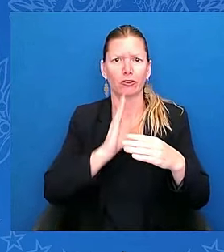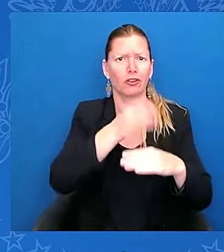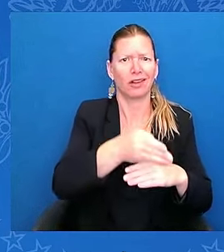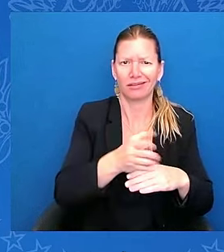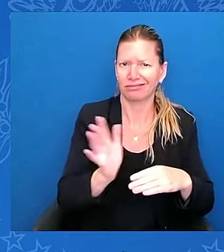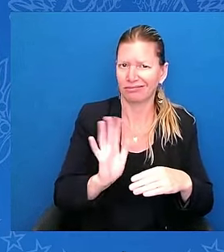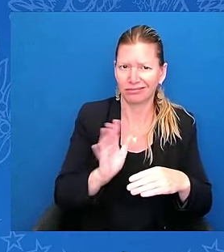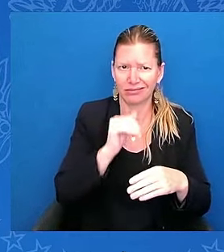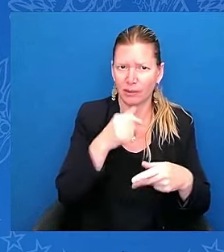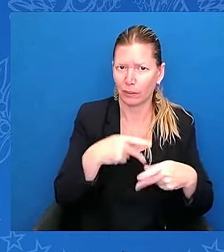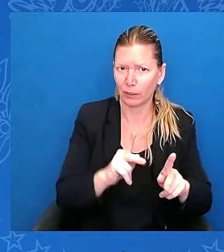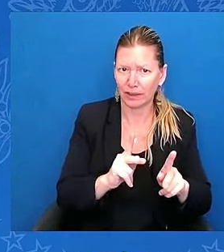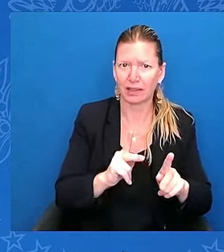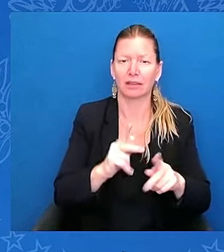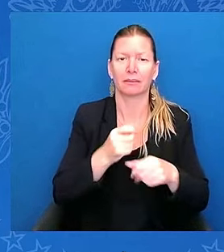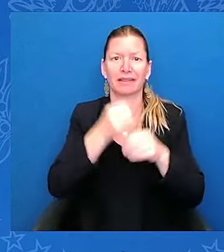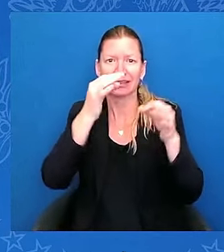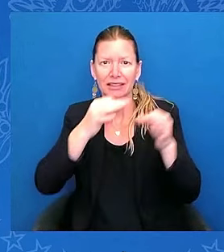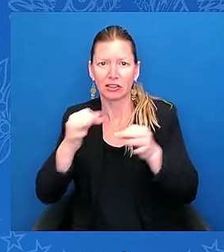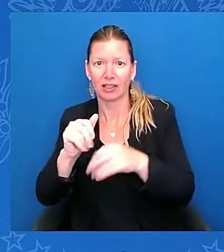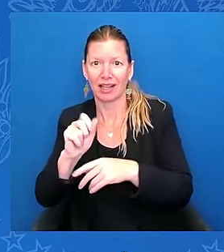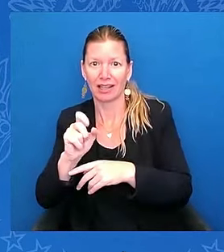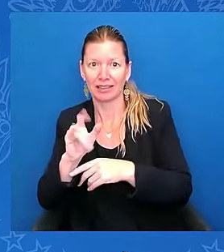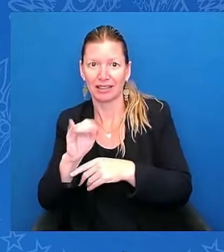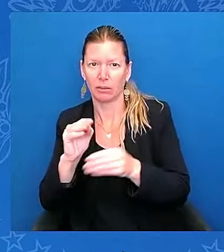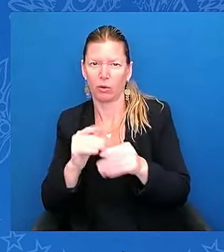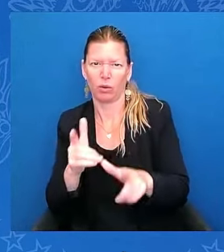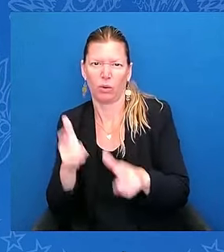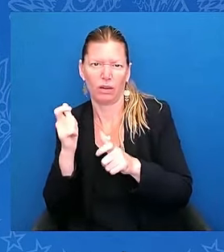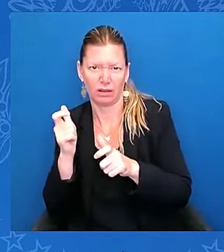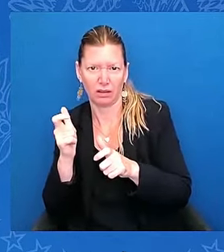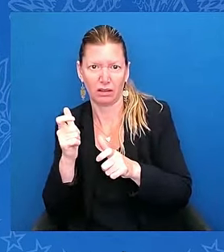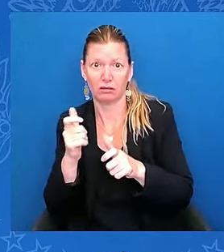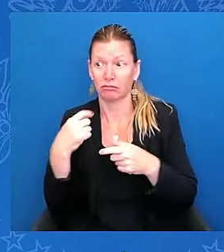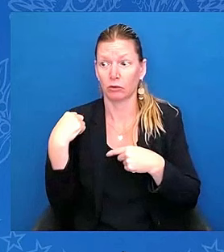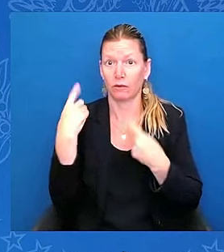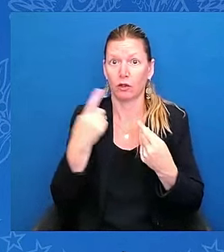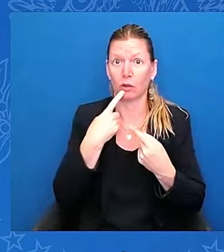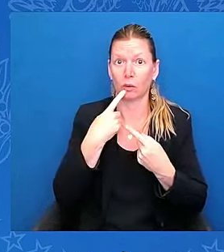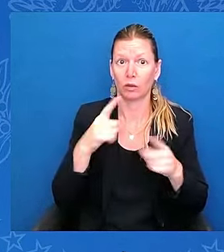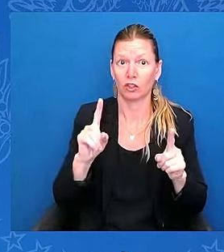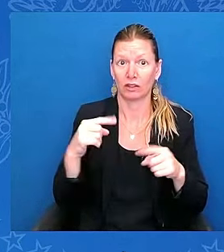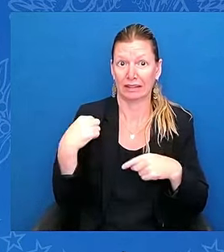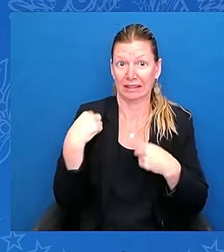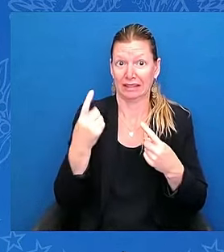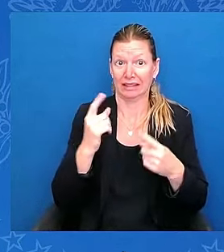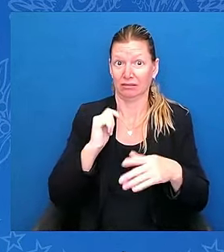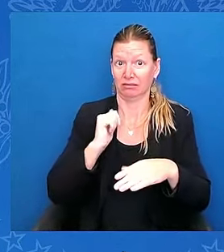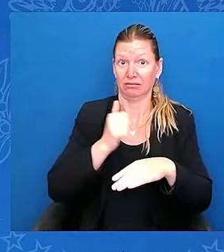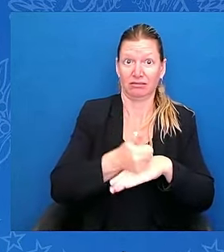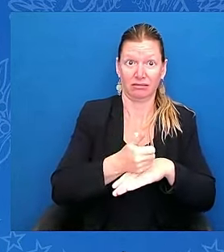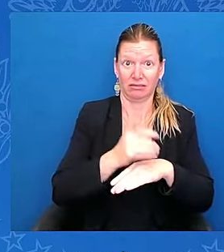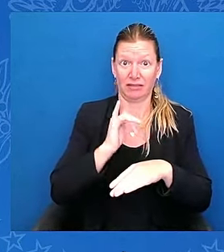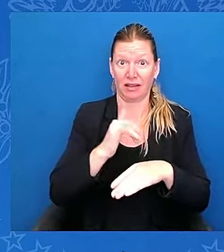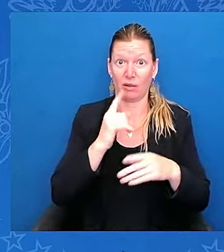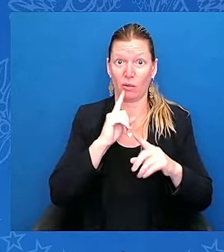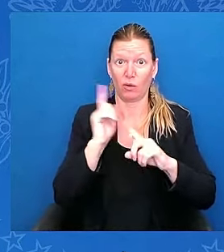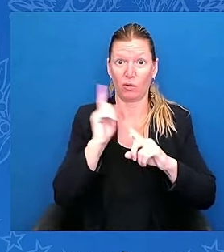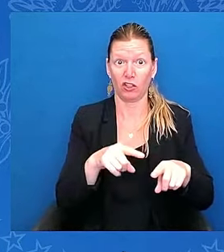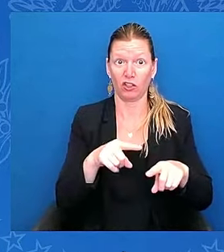encounters have dropped 25 percent at the border. And we're seeing the lowest number we've seen in a long time. But,